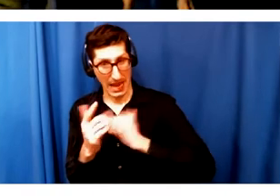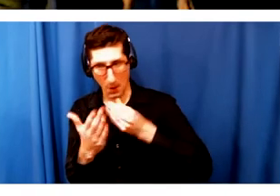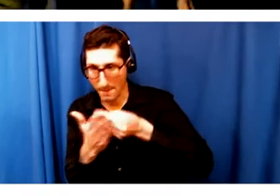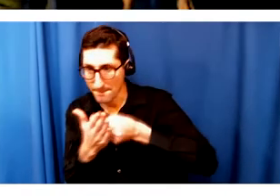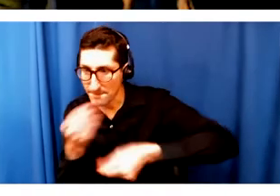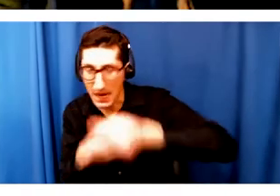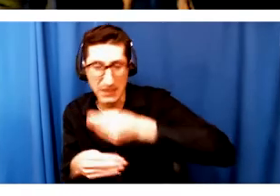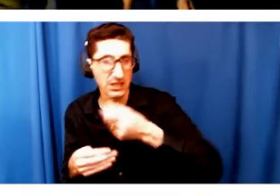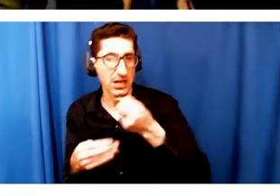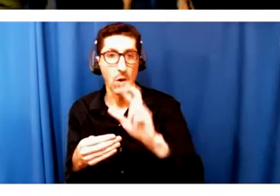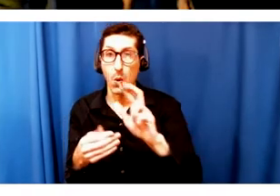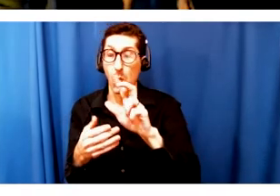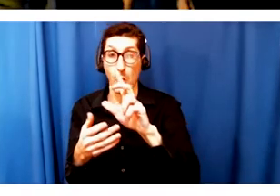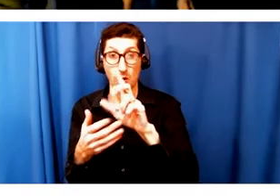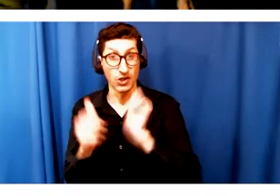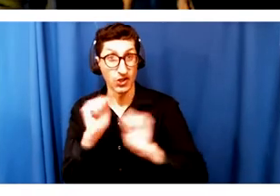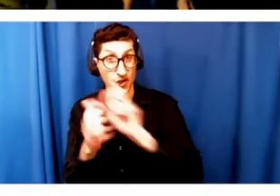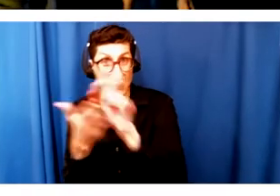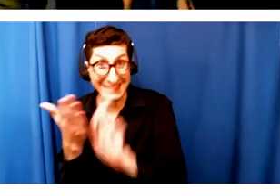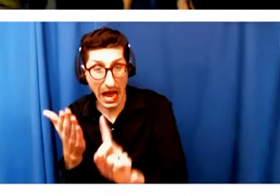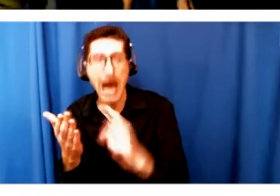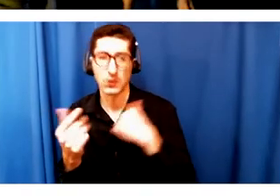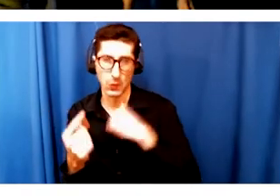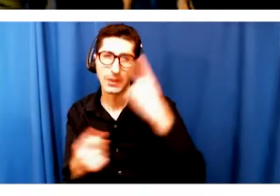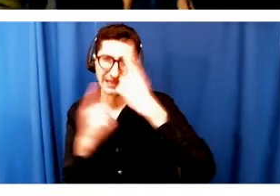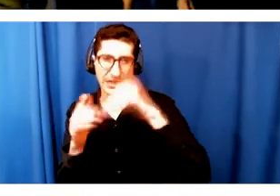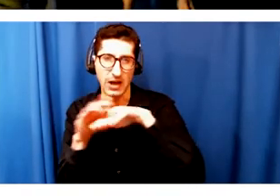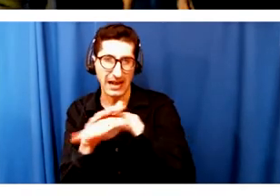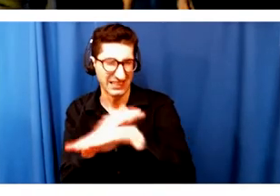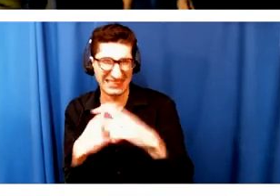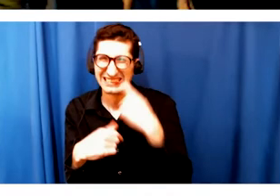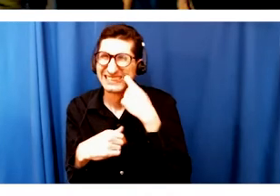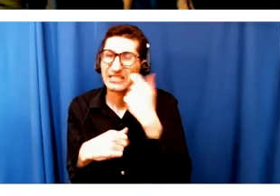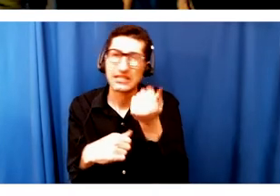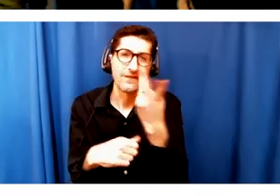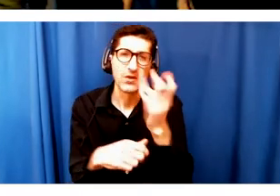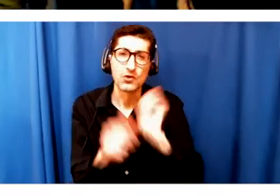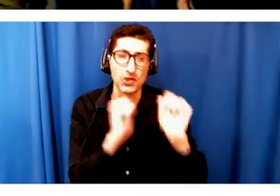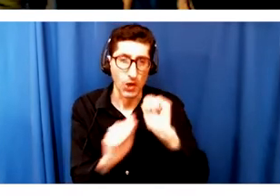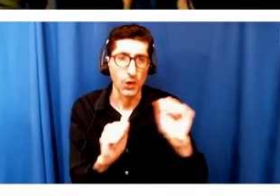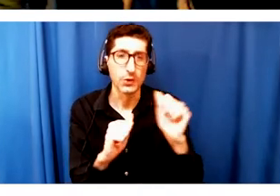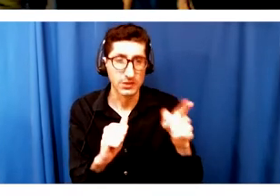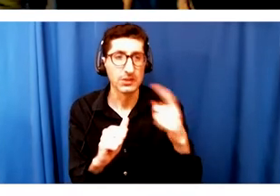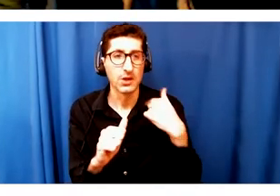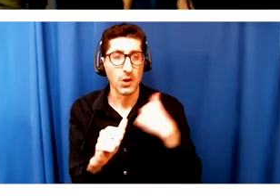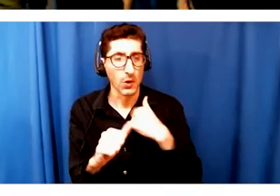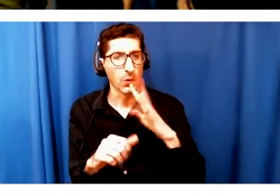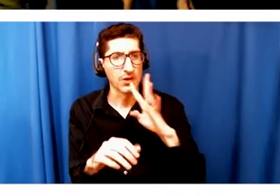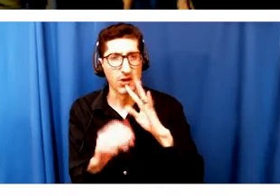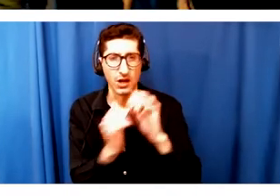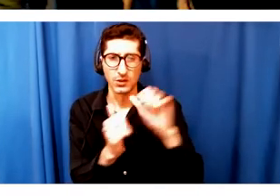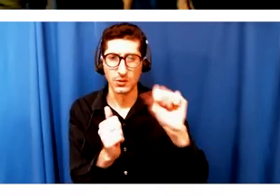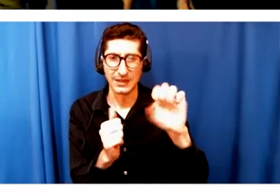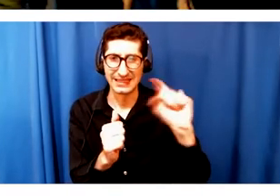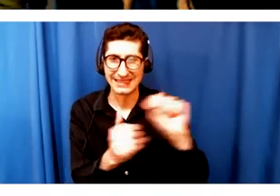the design of the show itself. We've worked really hard in the last couple of shows with our set designers and our lighting designers from the very first meetings to say,